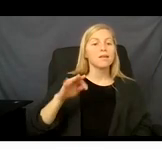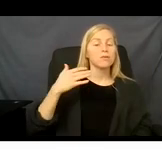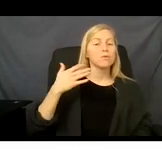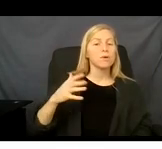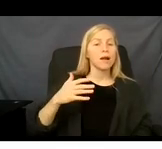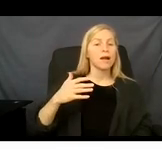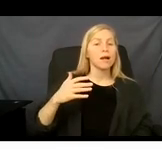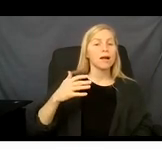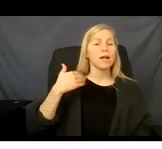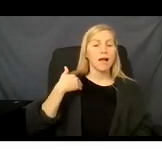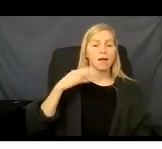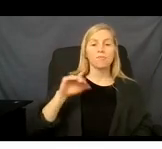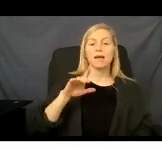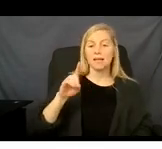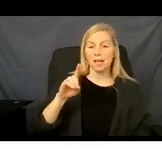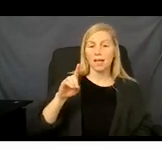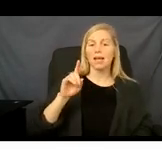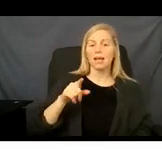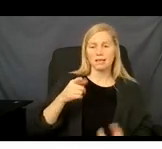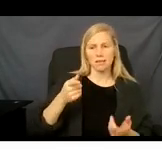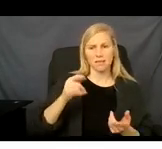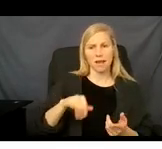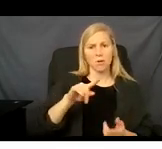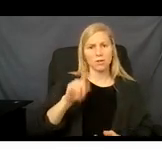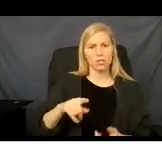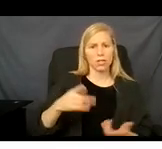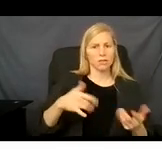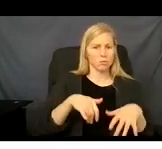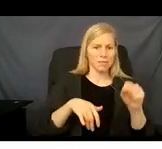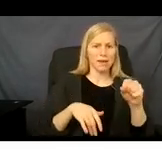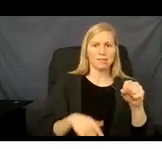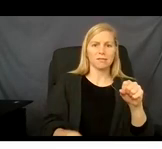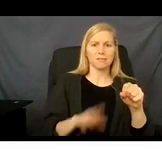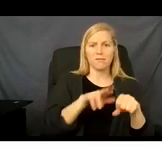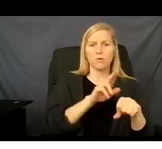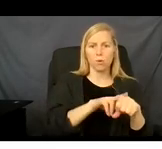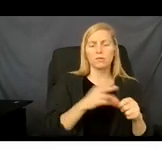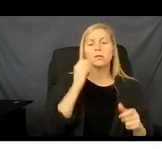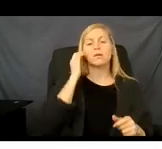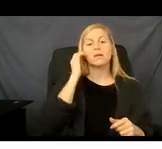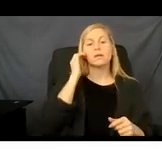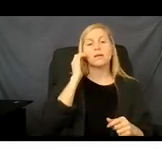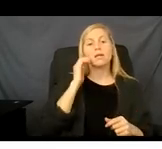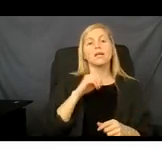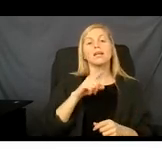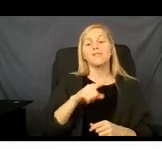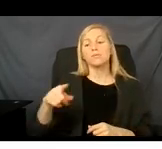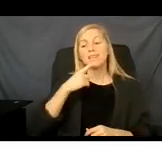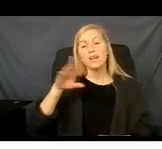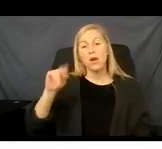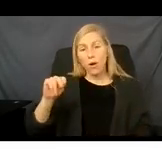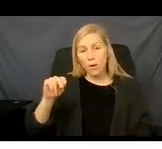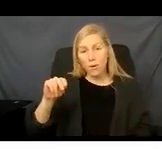answer is, I mean, that question is answered as yes. If you go back and say no to that question,